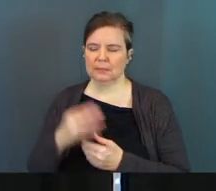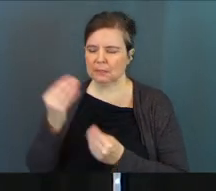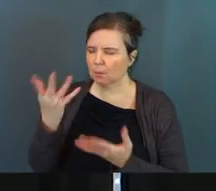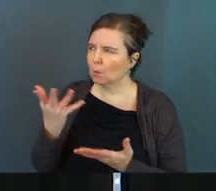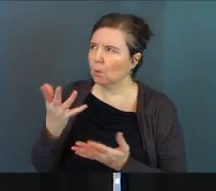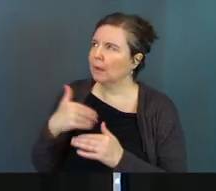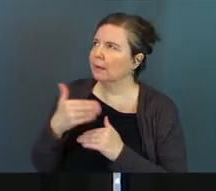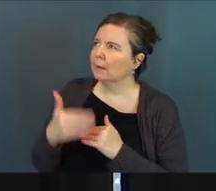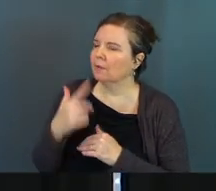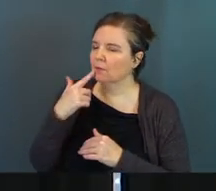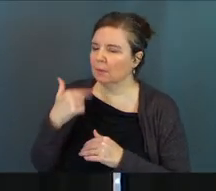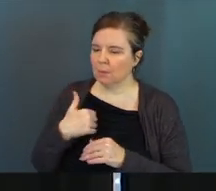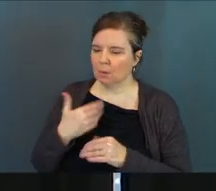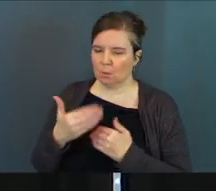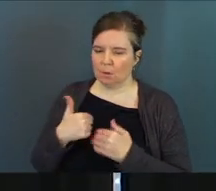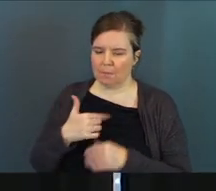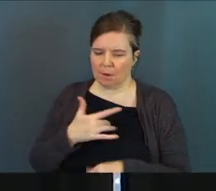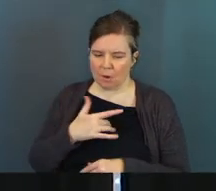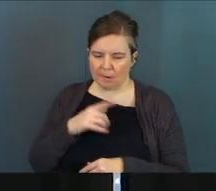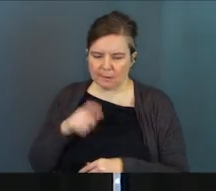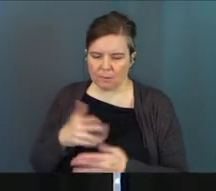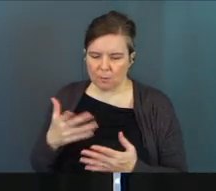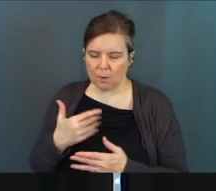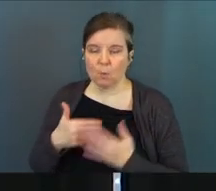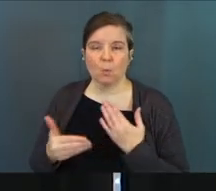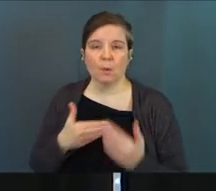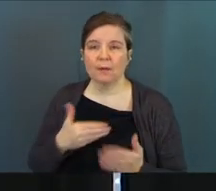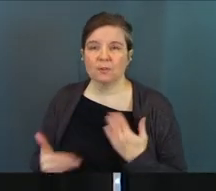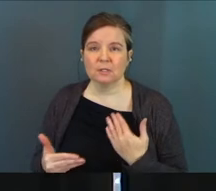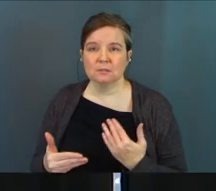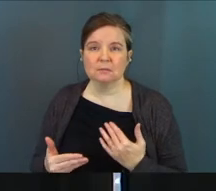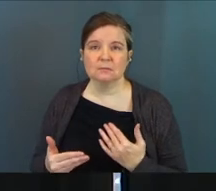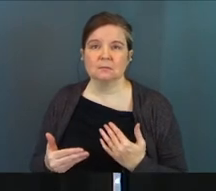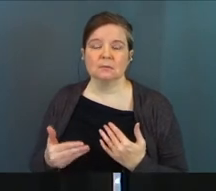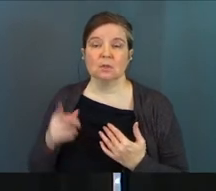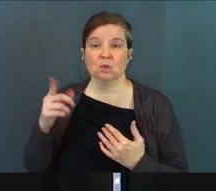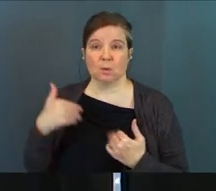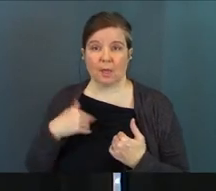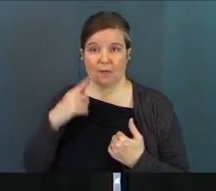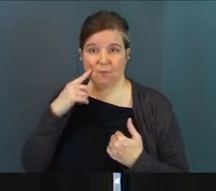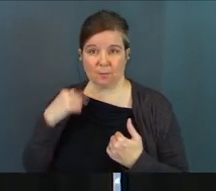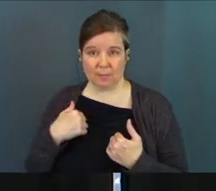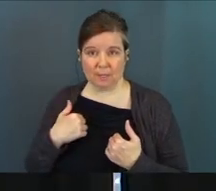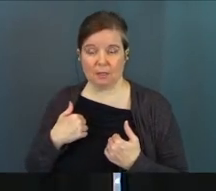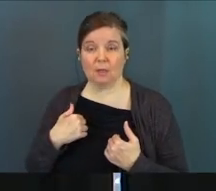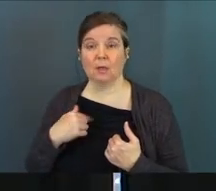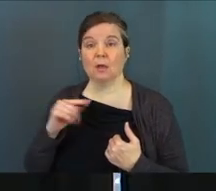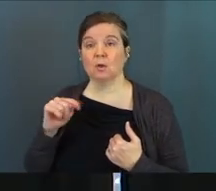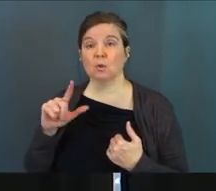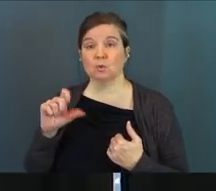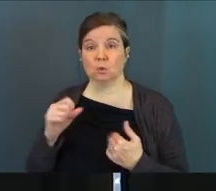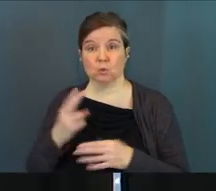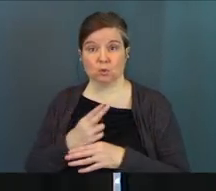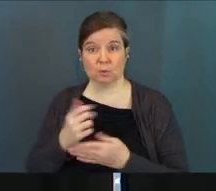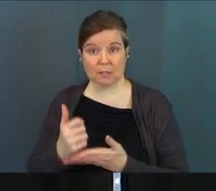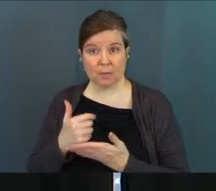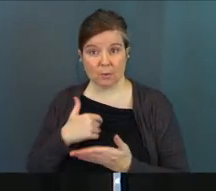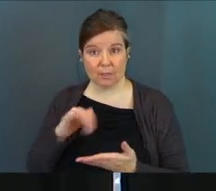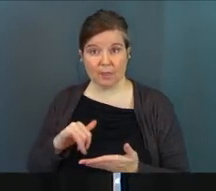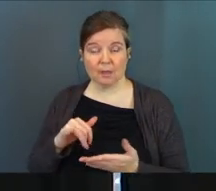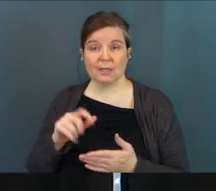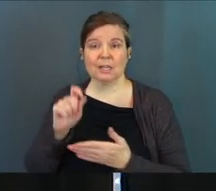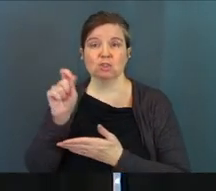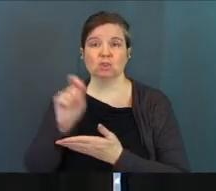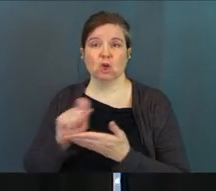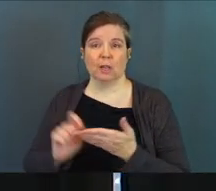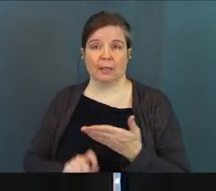Tell me what's next for me. Tell me what my heart needs, God, whatever it is that you have for me. And one of the tools that we can use to help us with this